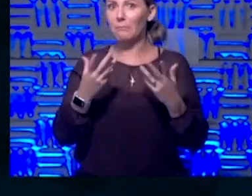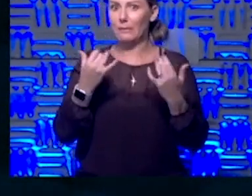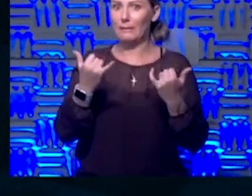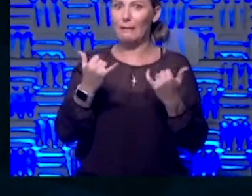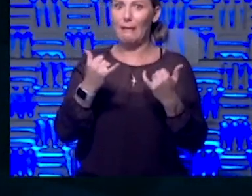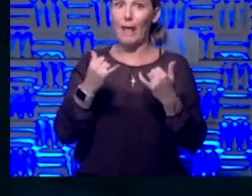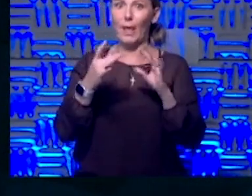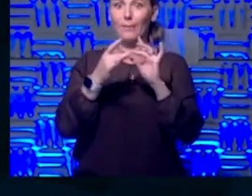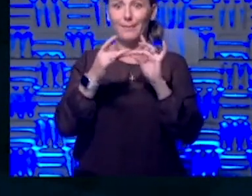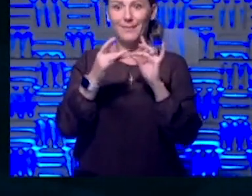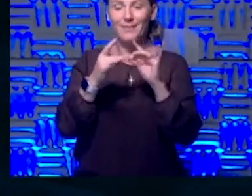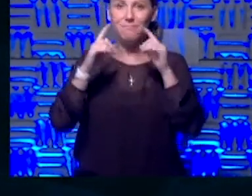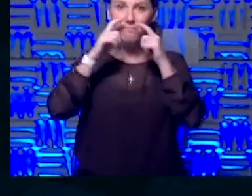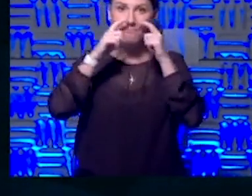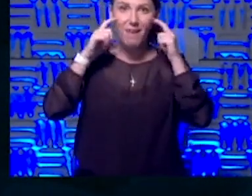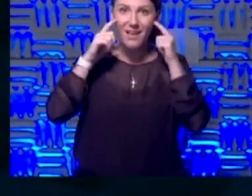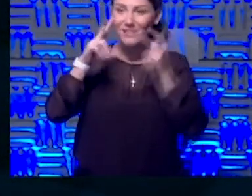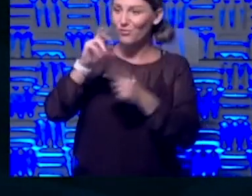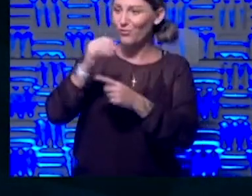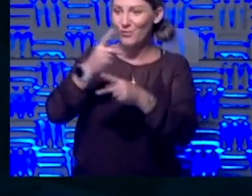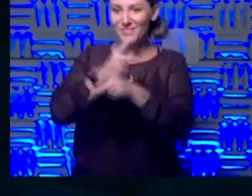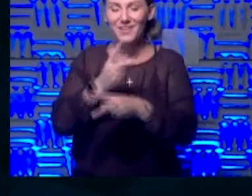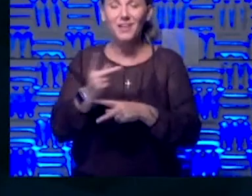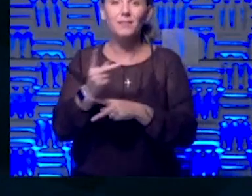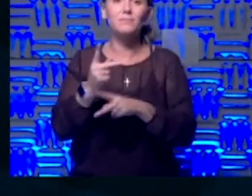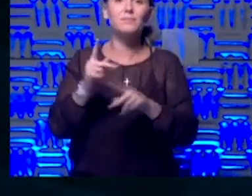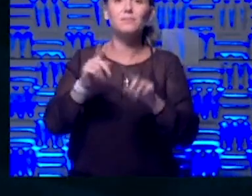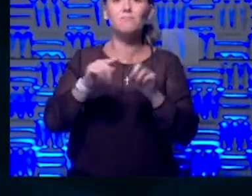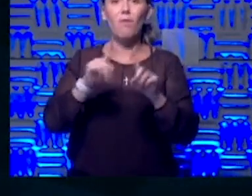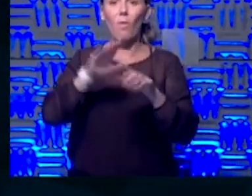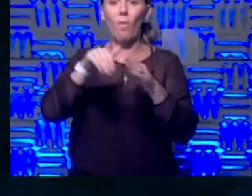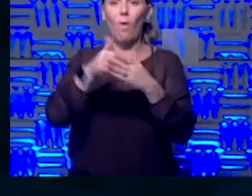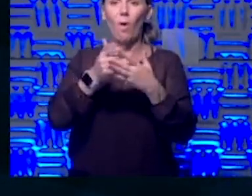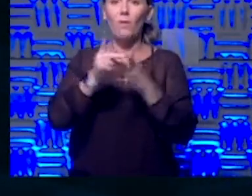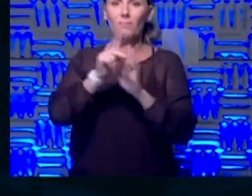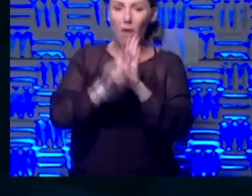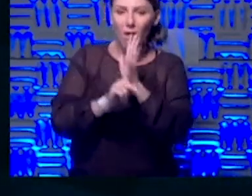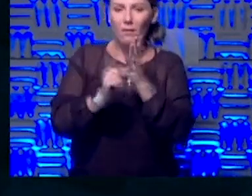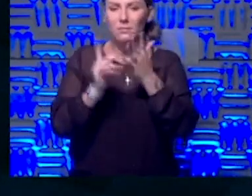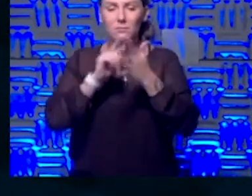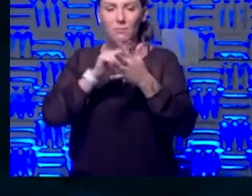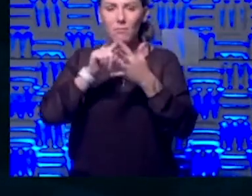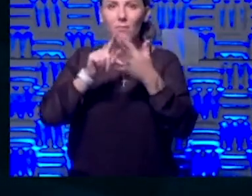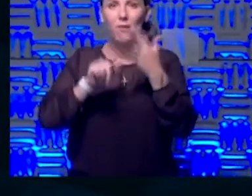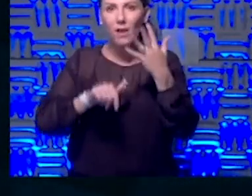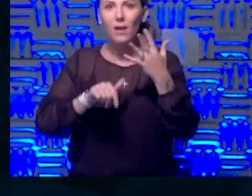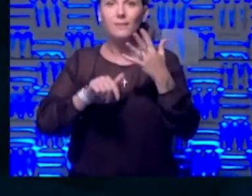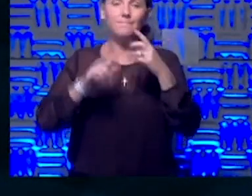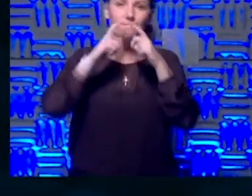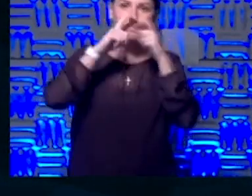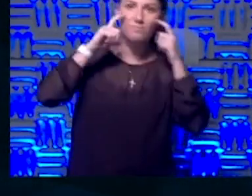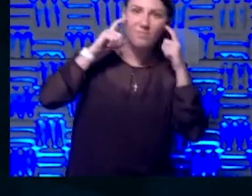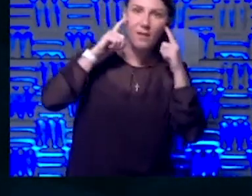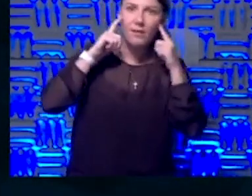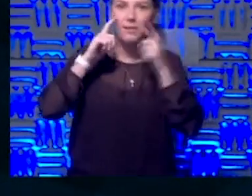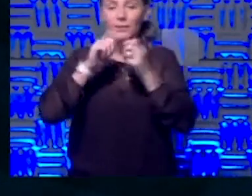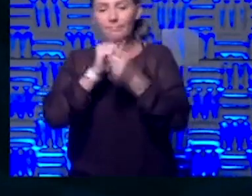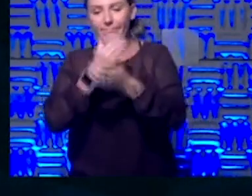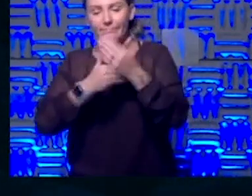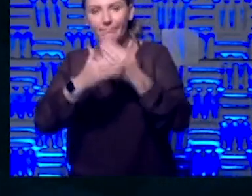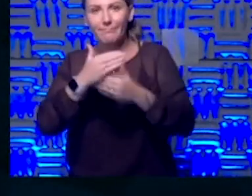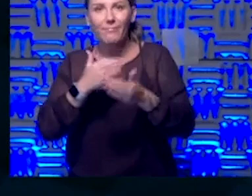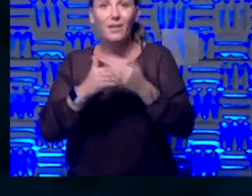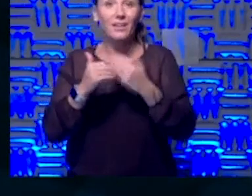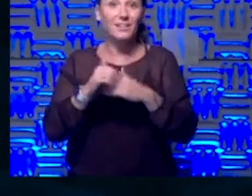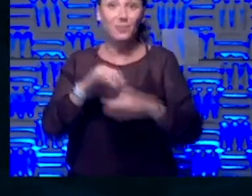it is that social distancing, those pillars of prevention that's really important, that face mask use, really important. So, John,